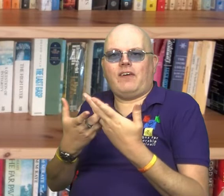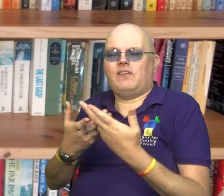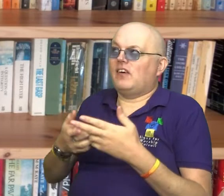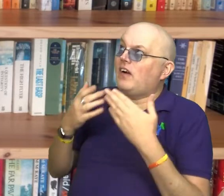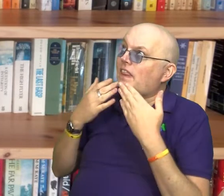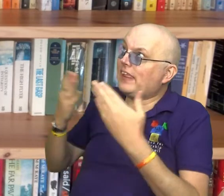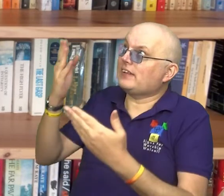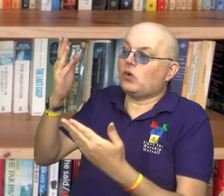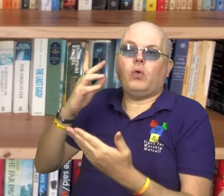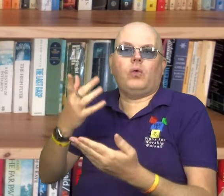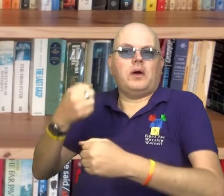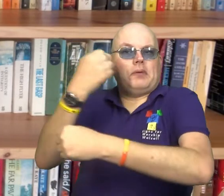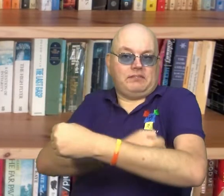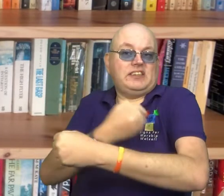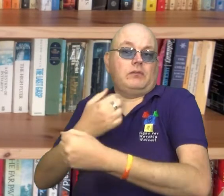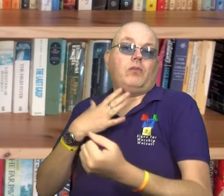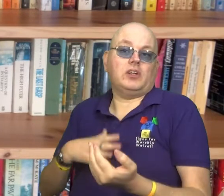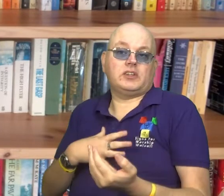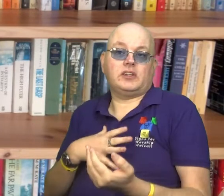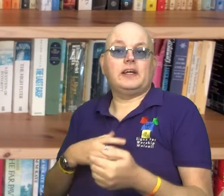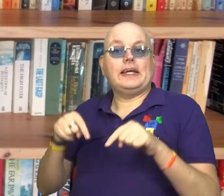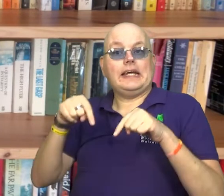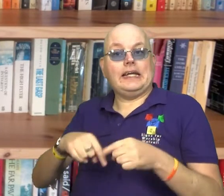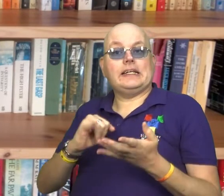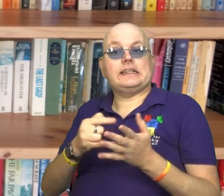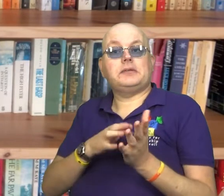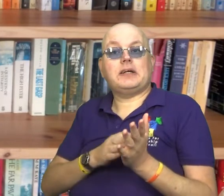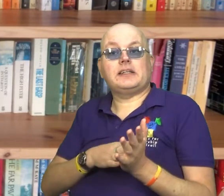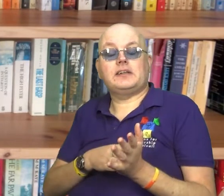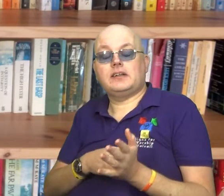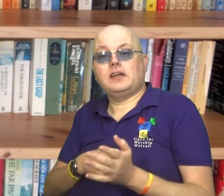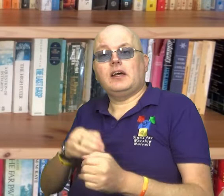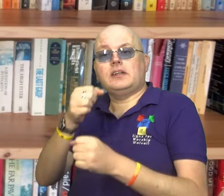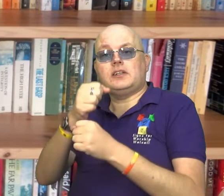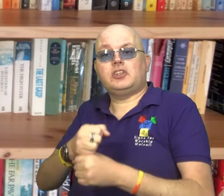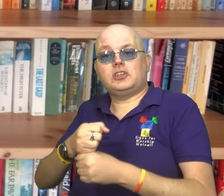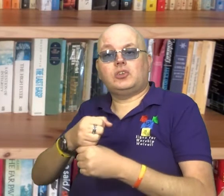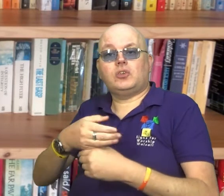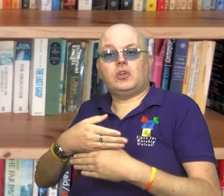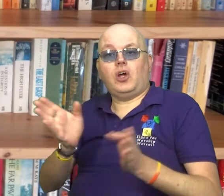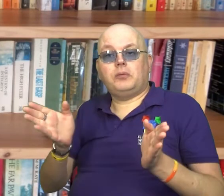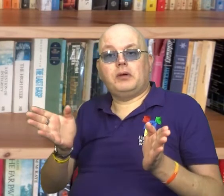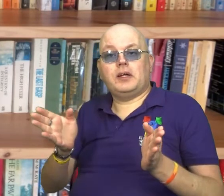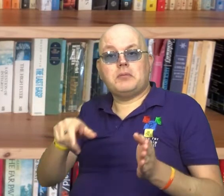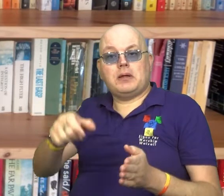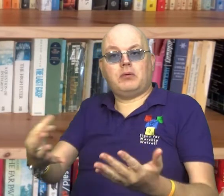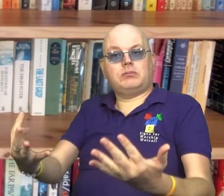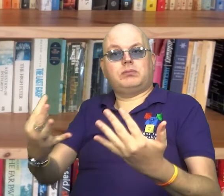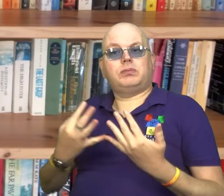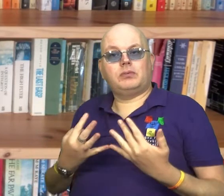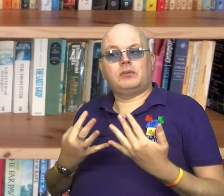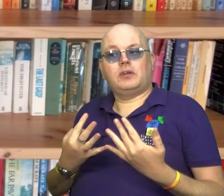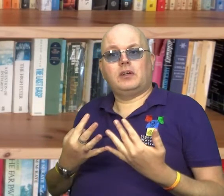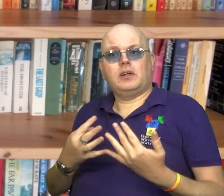thanksgiving or a baptism. Here at St Matthews, whenever the church doors are open, people just drift